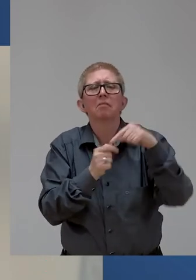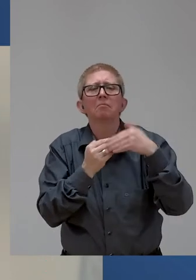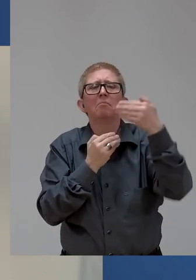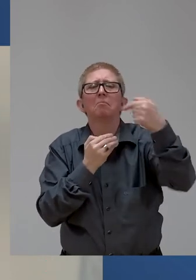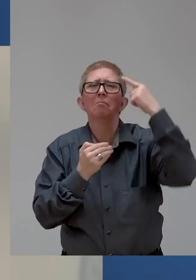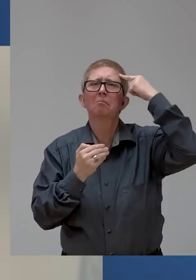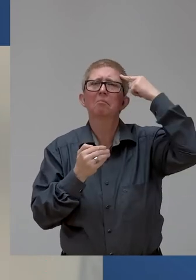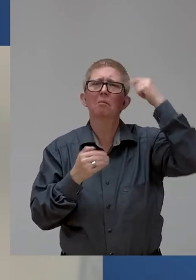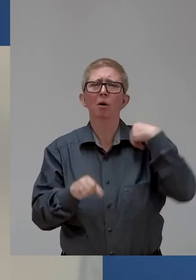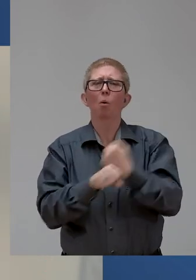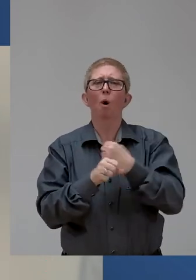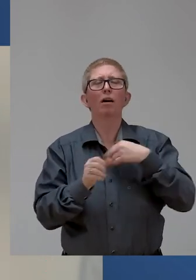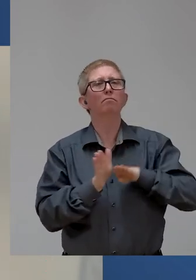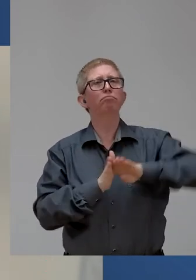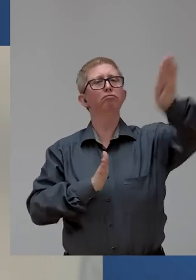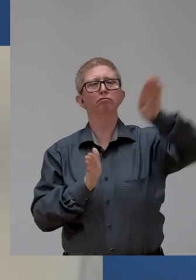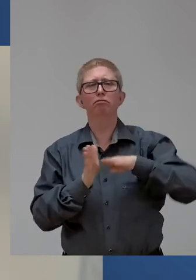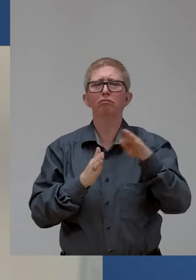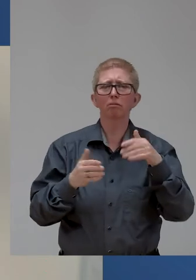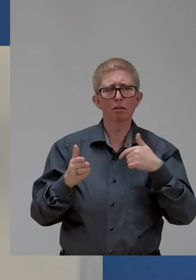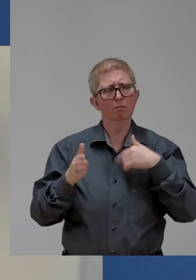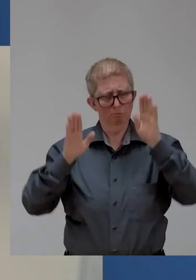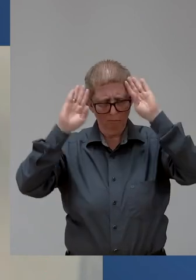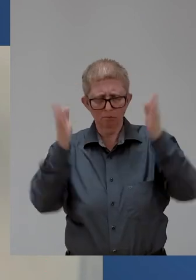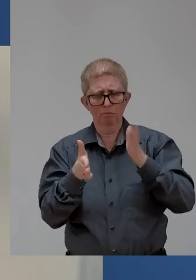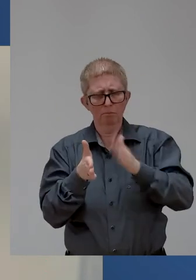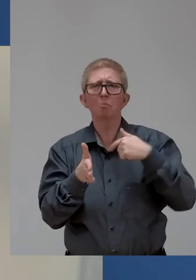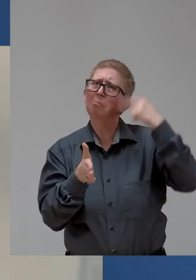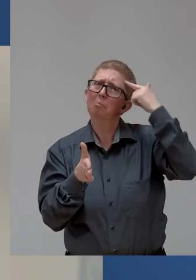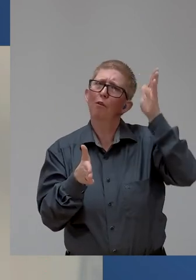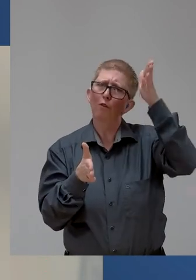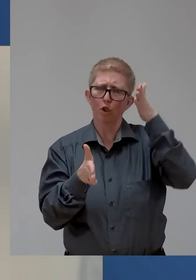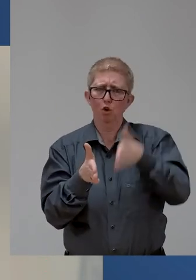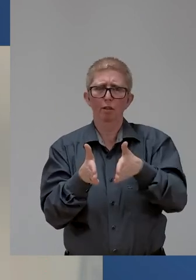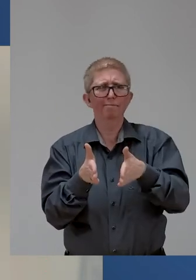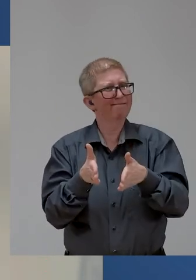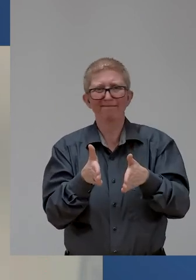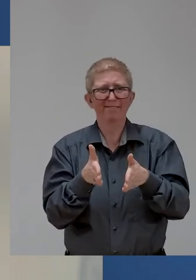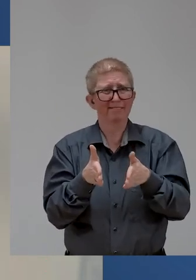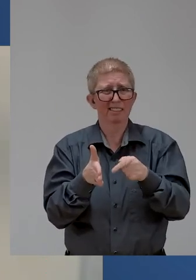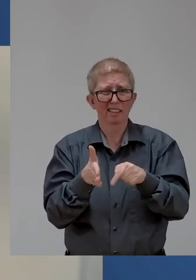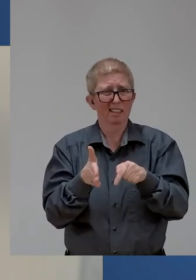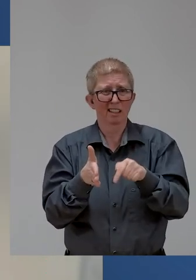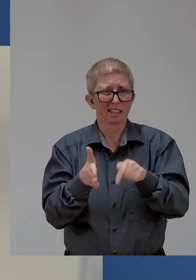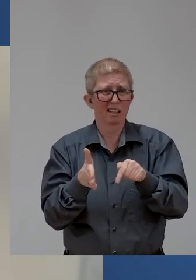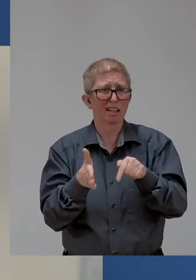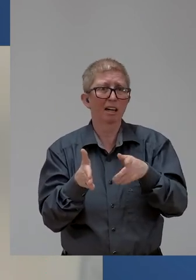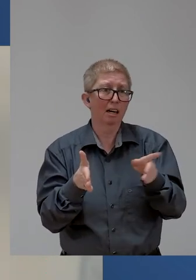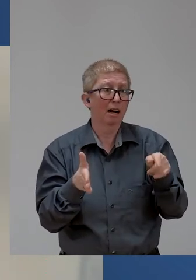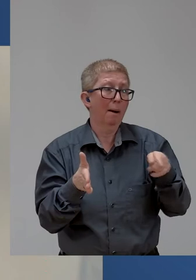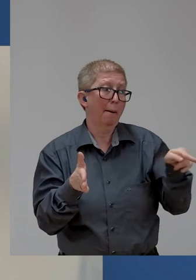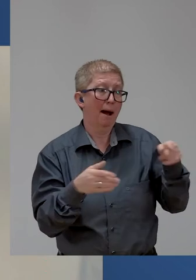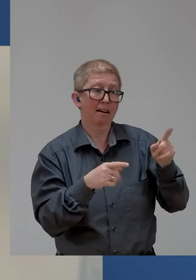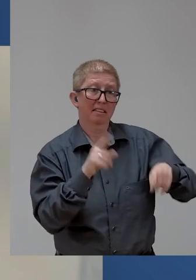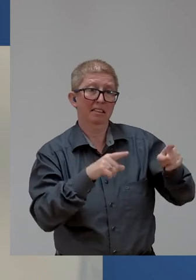Americans with disabilities make headlines in the last few years, although for many of these jobs, it should have been earlier. For example, the first Tony winner